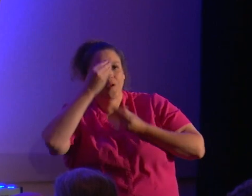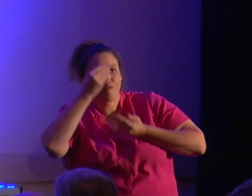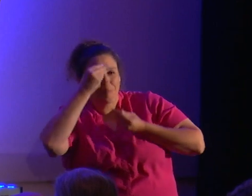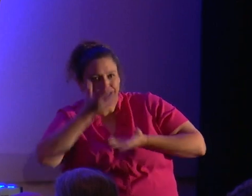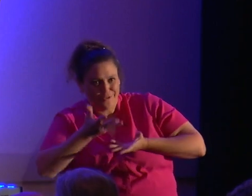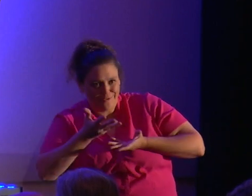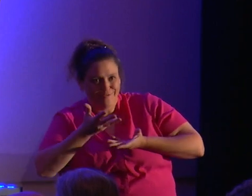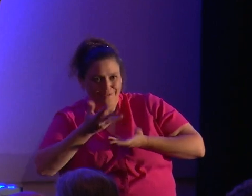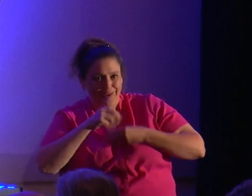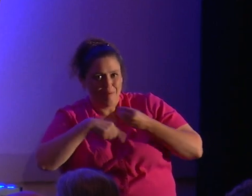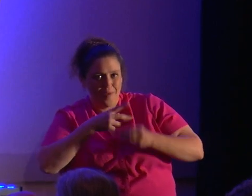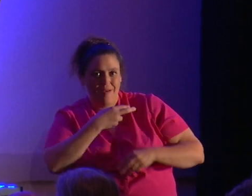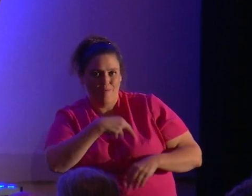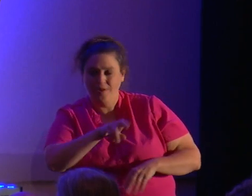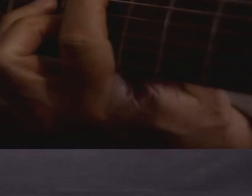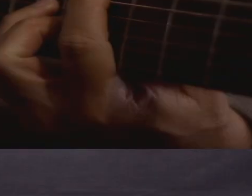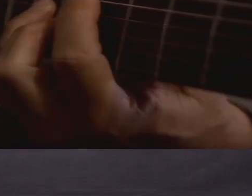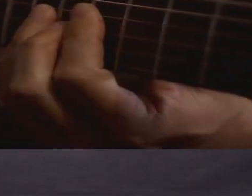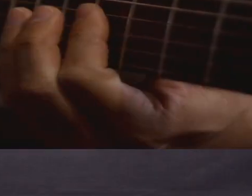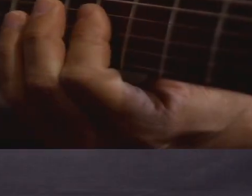I'm just going to roll that right here.